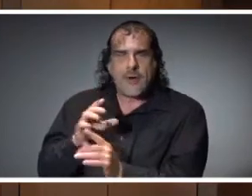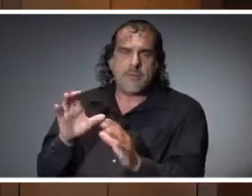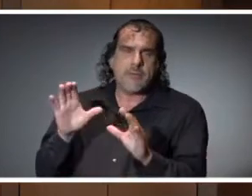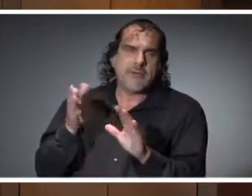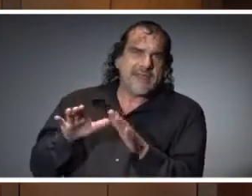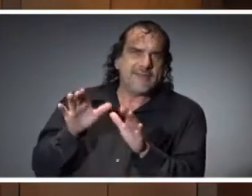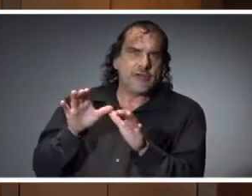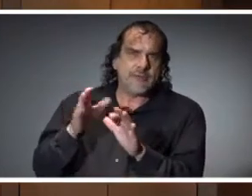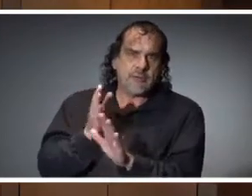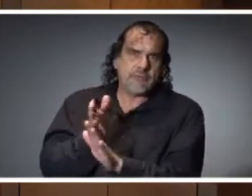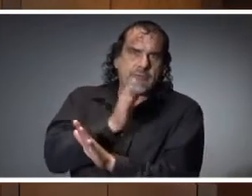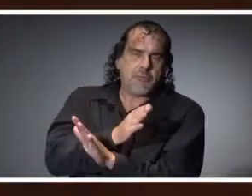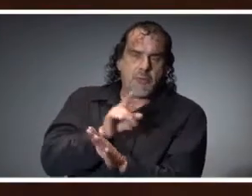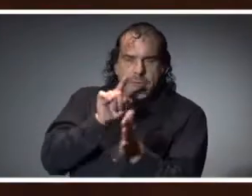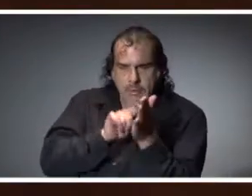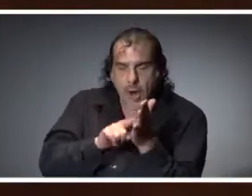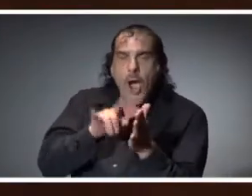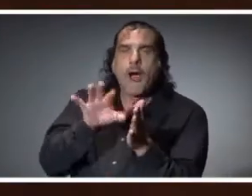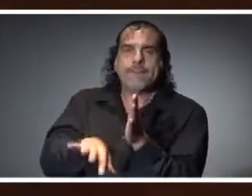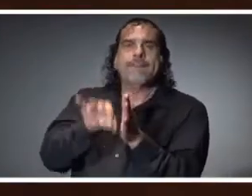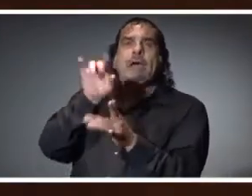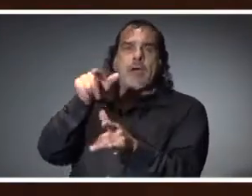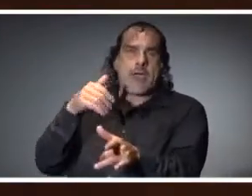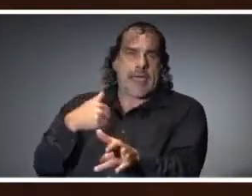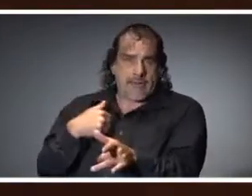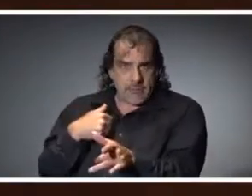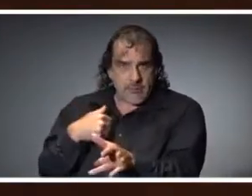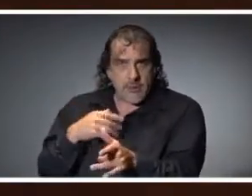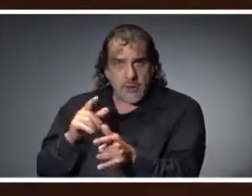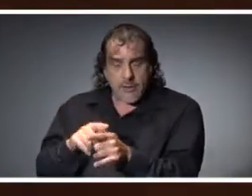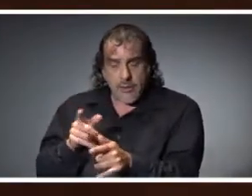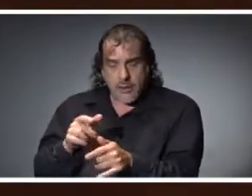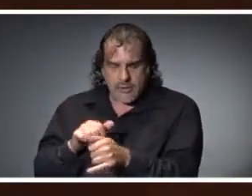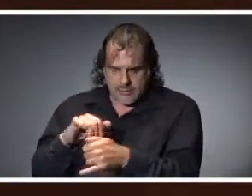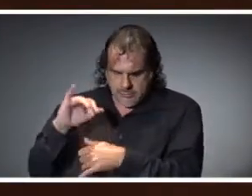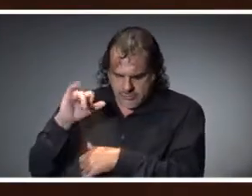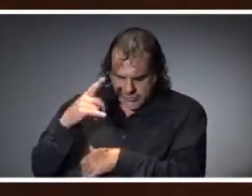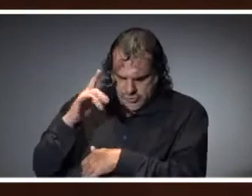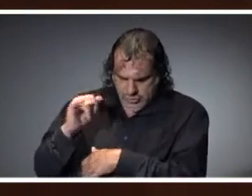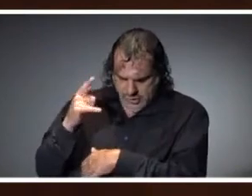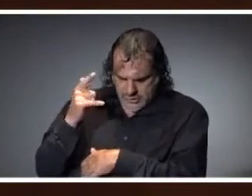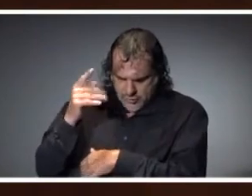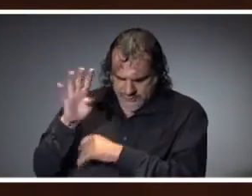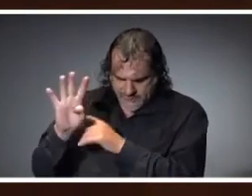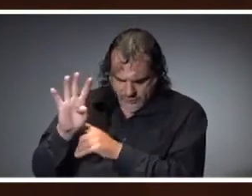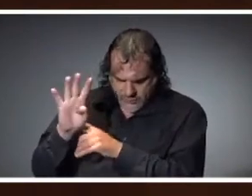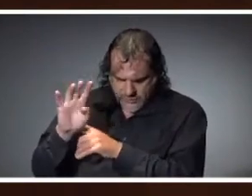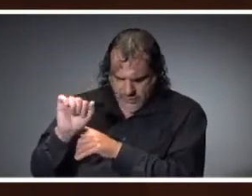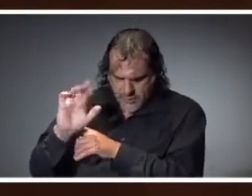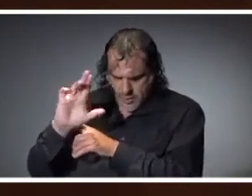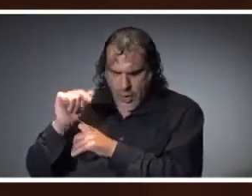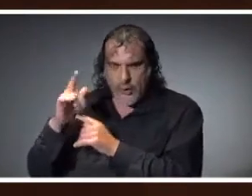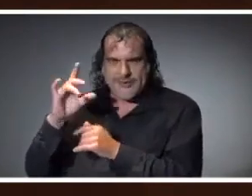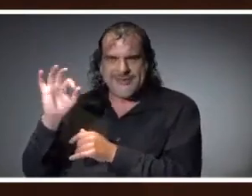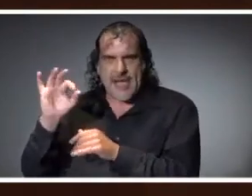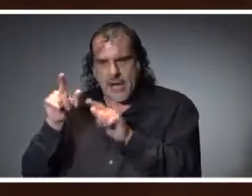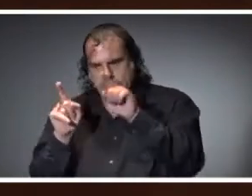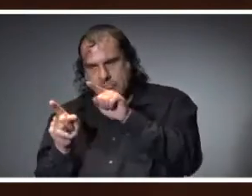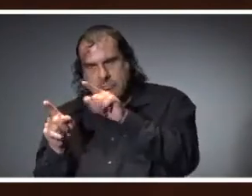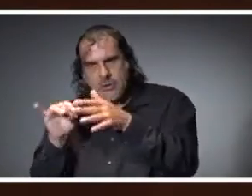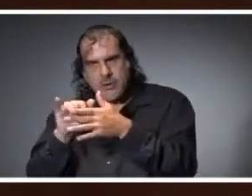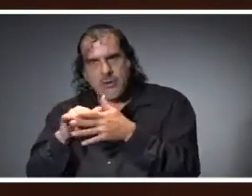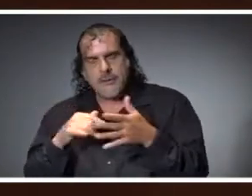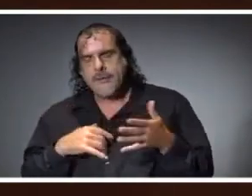or death certificate reviews, and those two deaths occurred between July 24th and August 9th. When you look